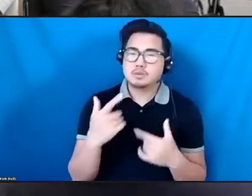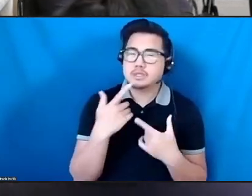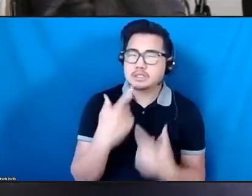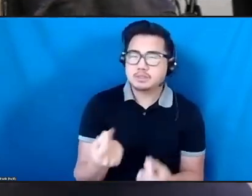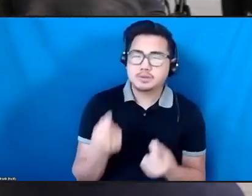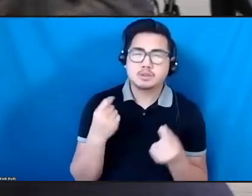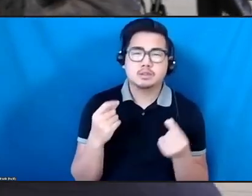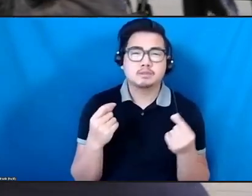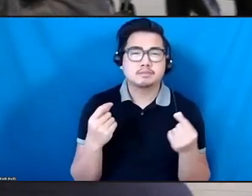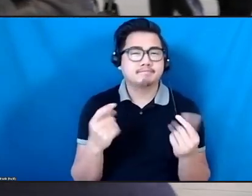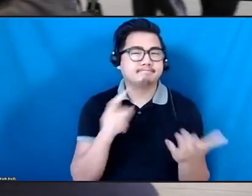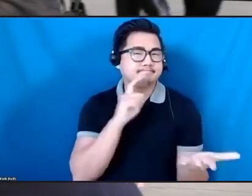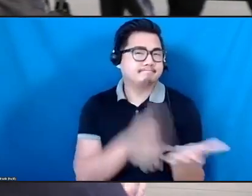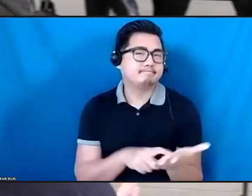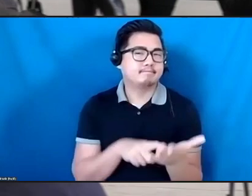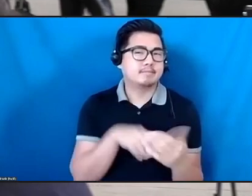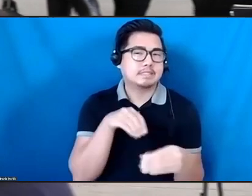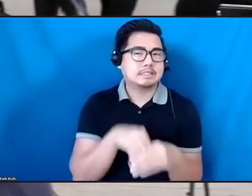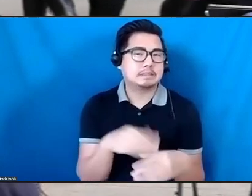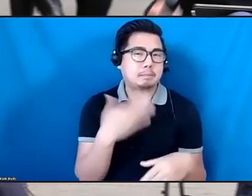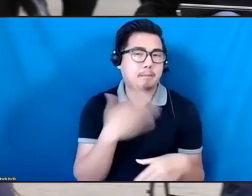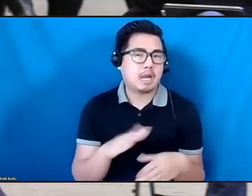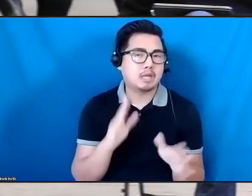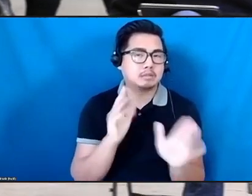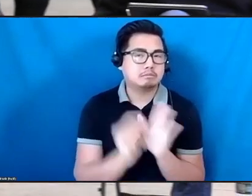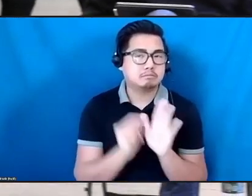Thank you, Michael. Duyun?